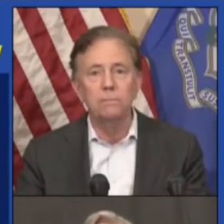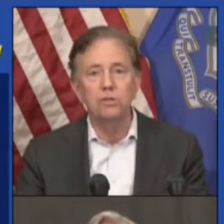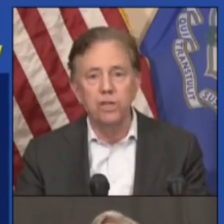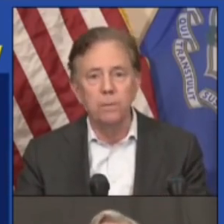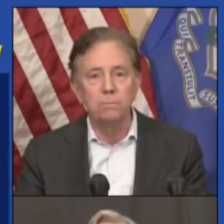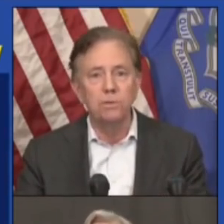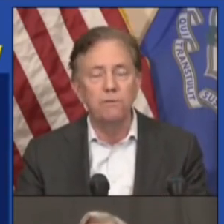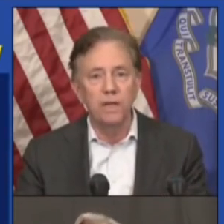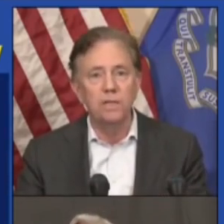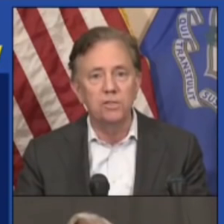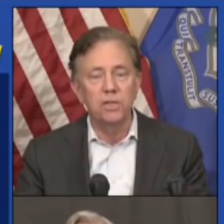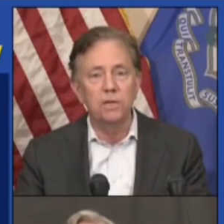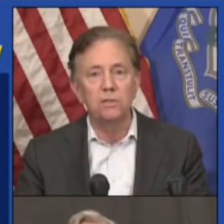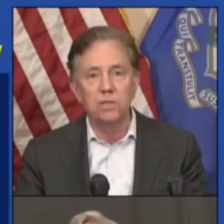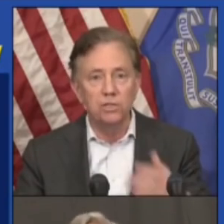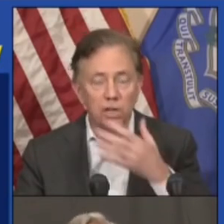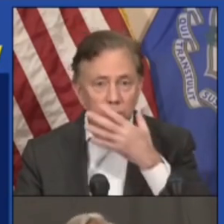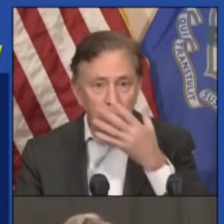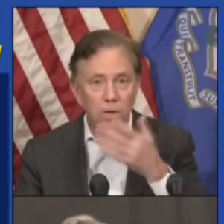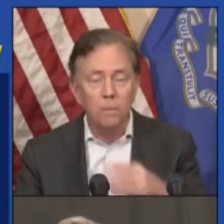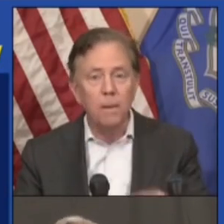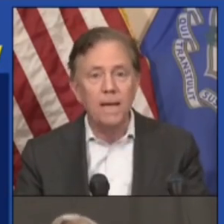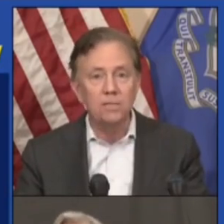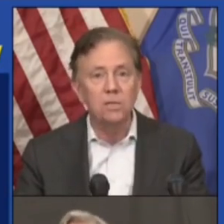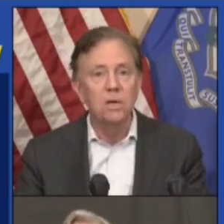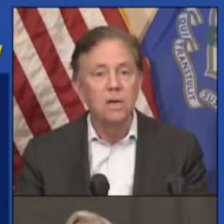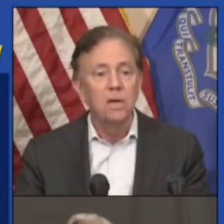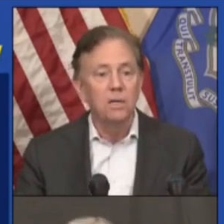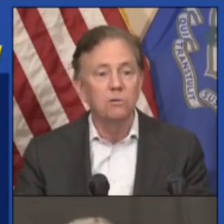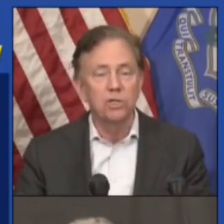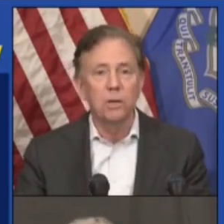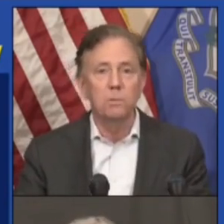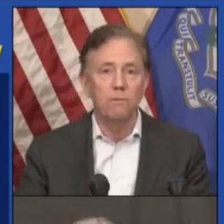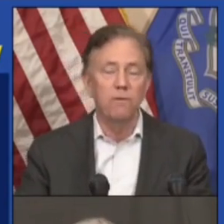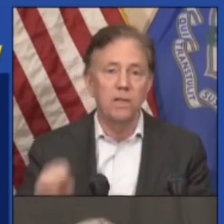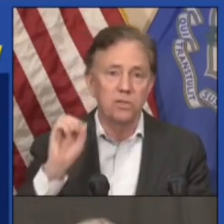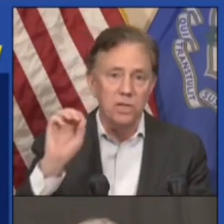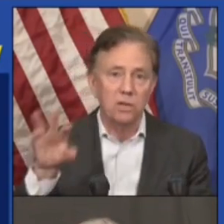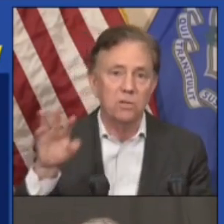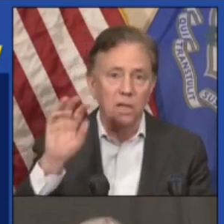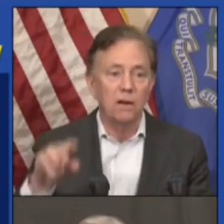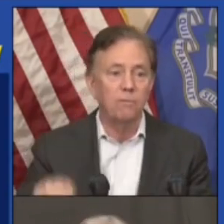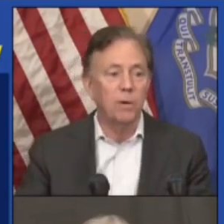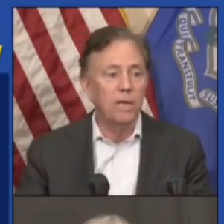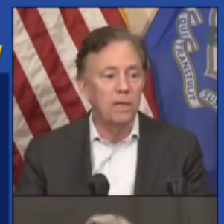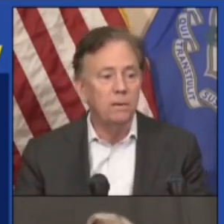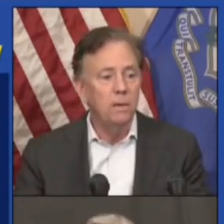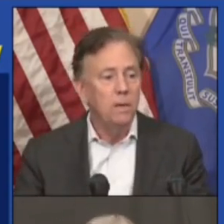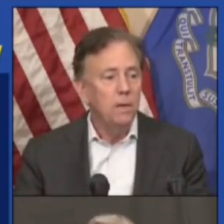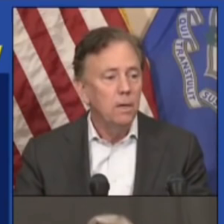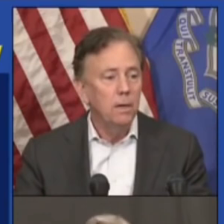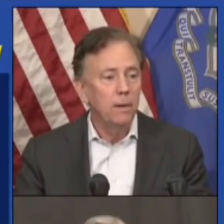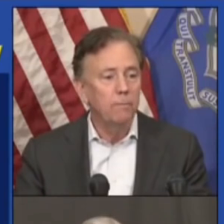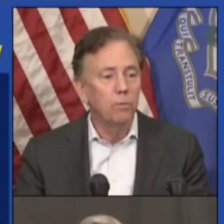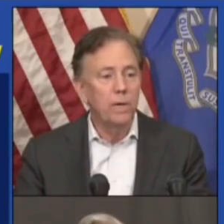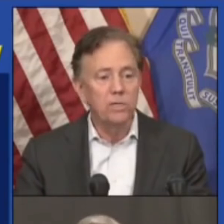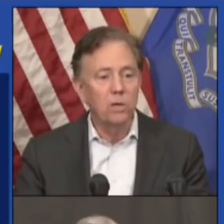aquariums, gyms, fitness centers. Continue to wear the mask in those gyms and fitness centers. lot of breathing,